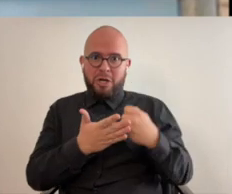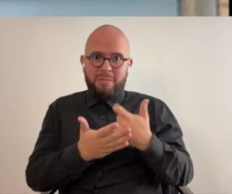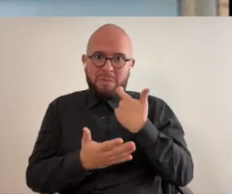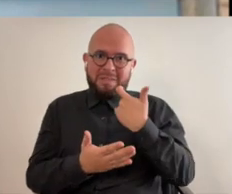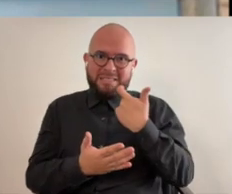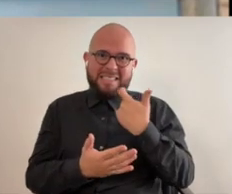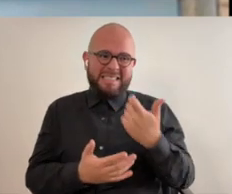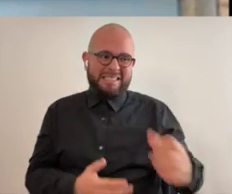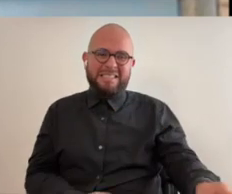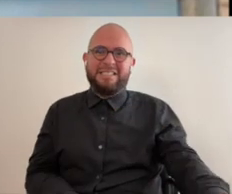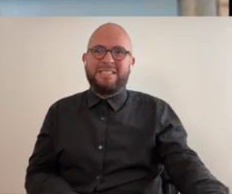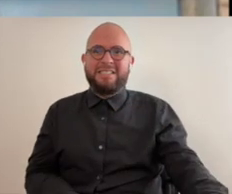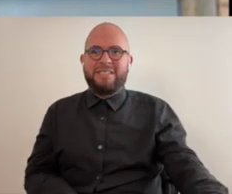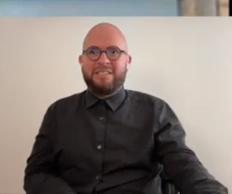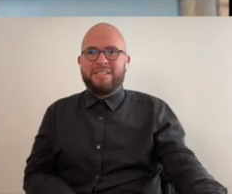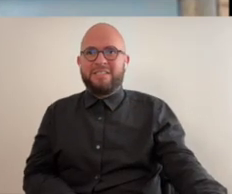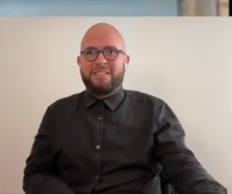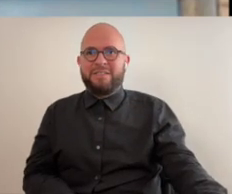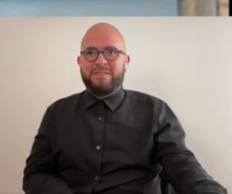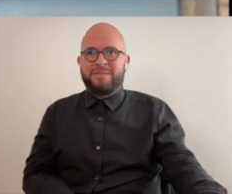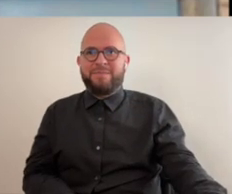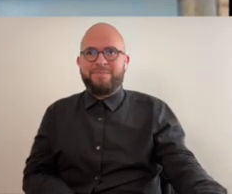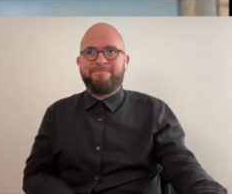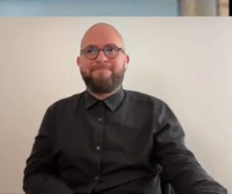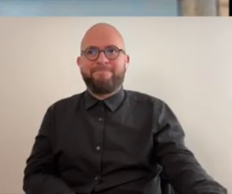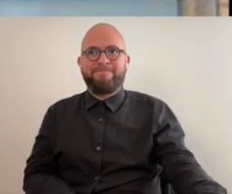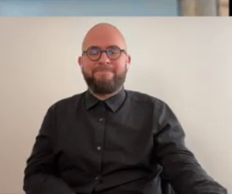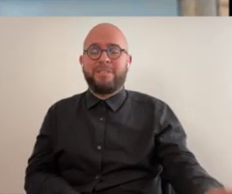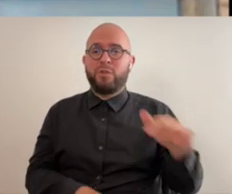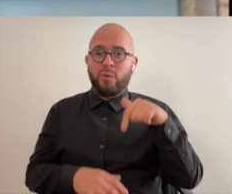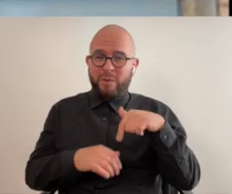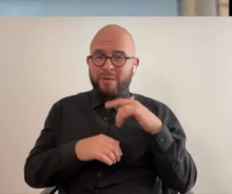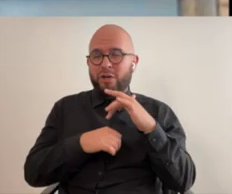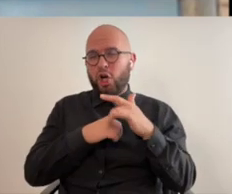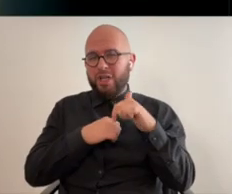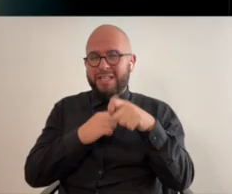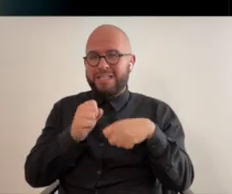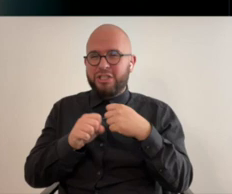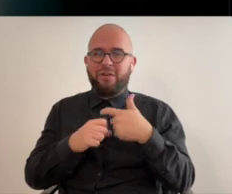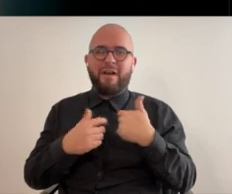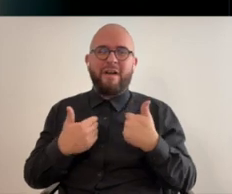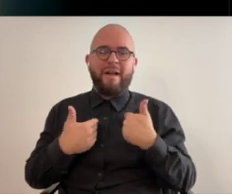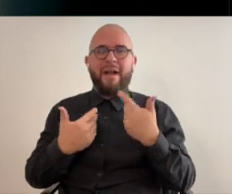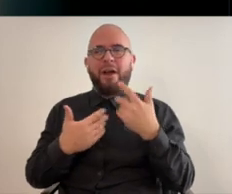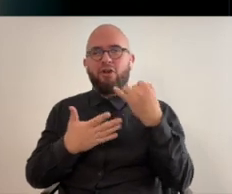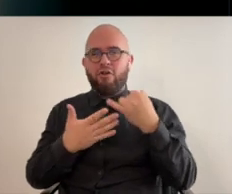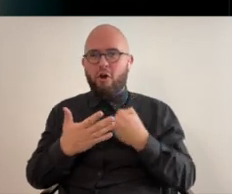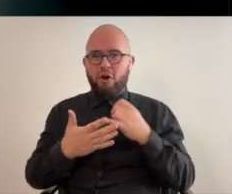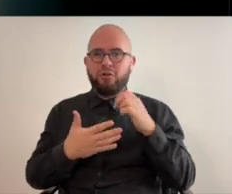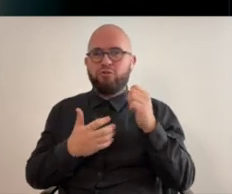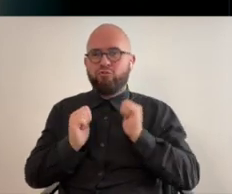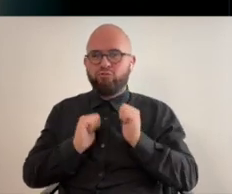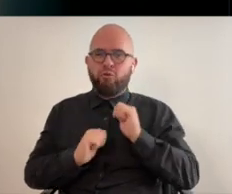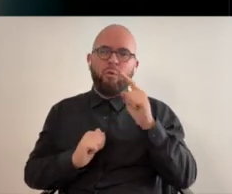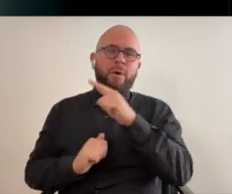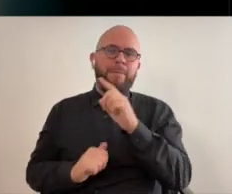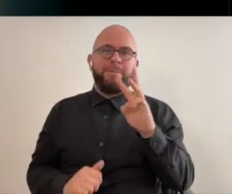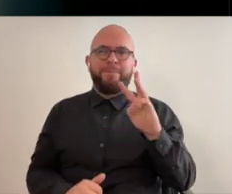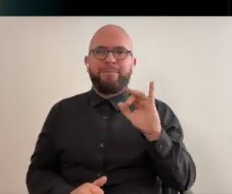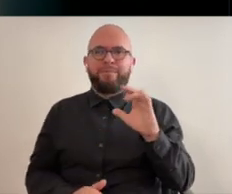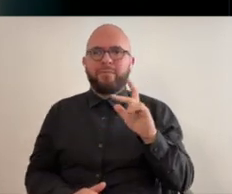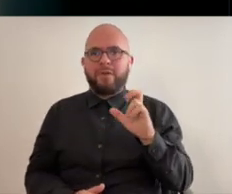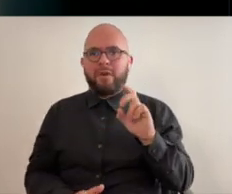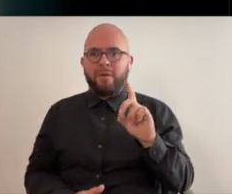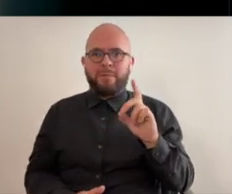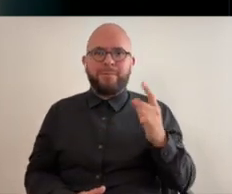like you've just been doing quite a lot with your artwork lately in the past few years earlier this year i had a solo